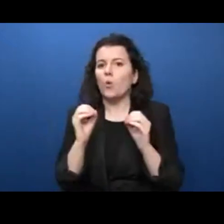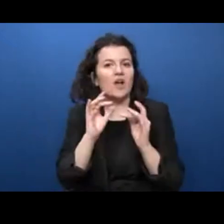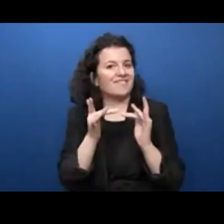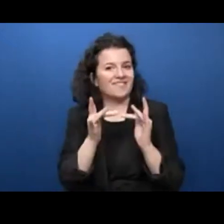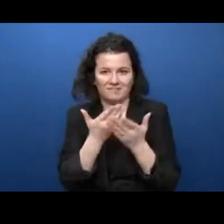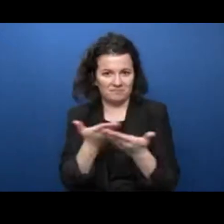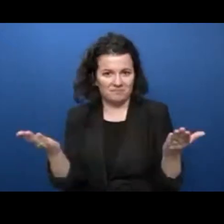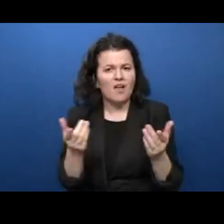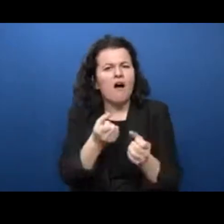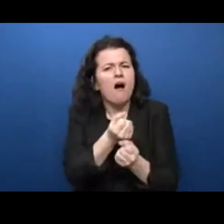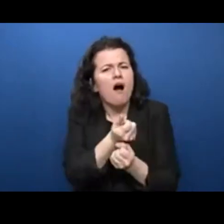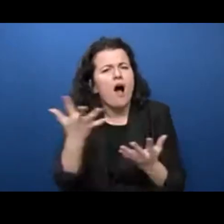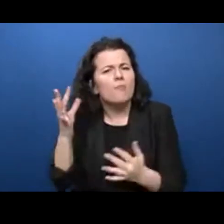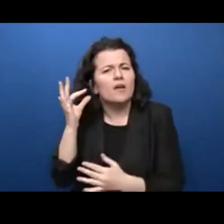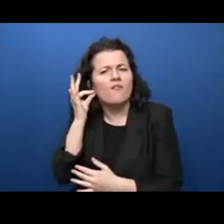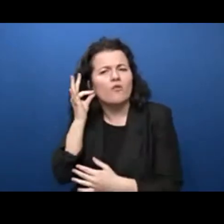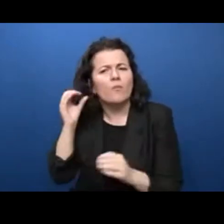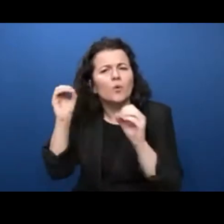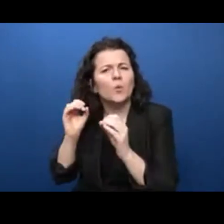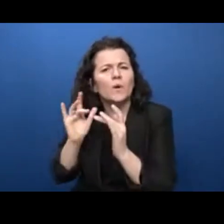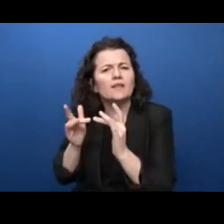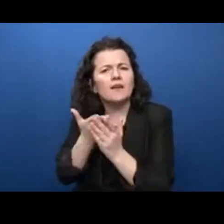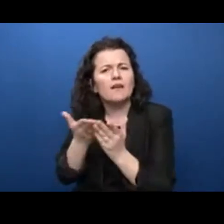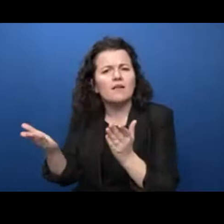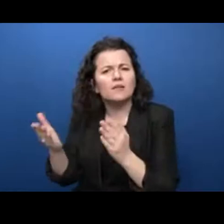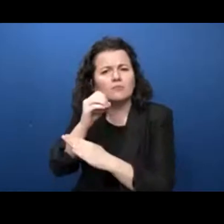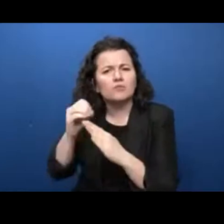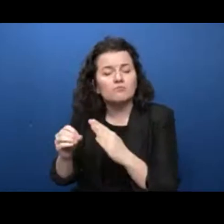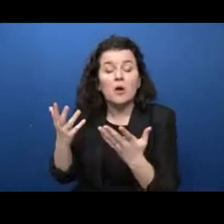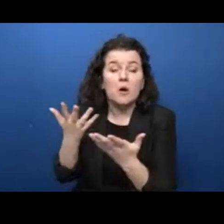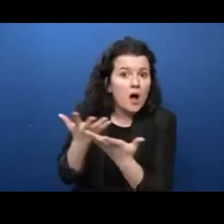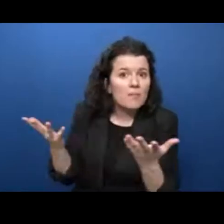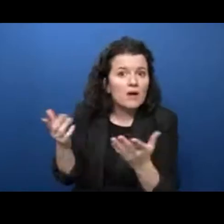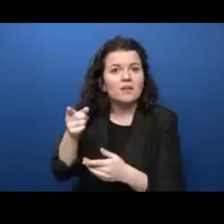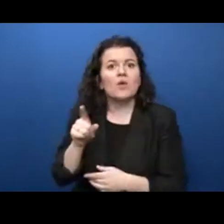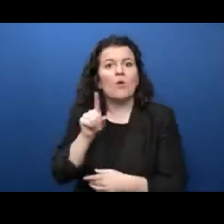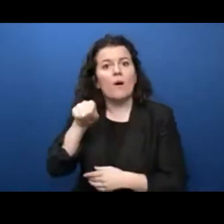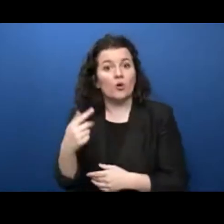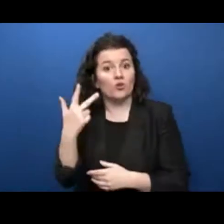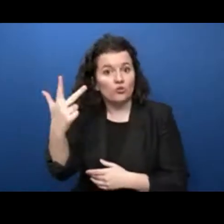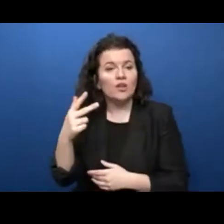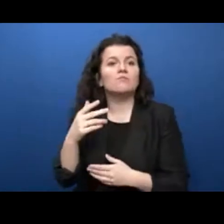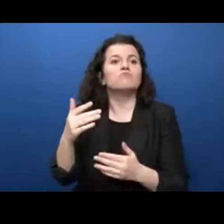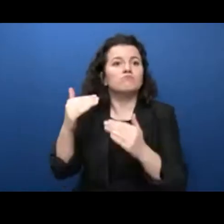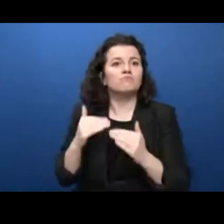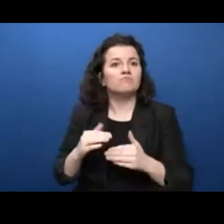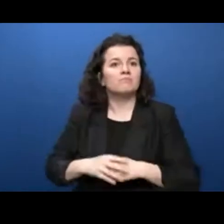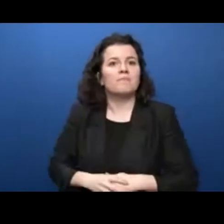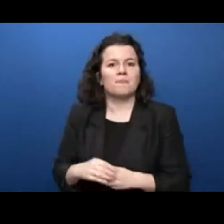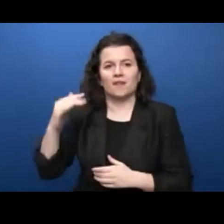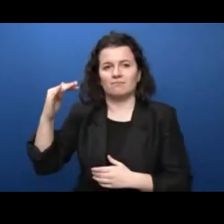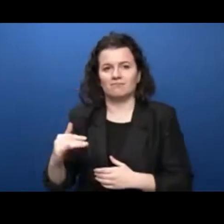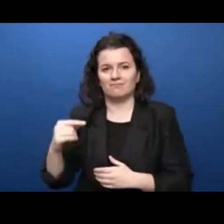you think are women? 1.3 billion, 1.8 billion, 2 billion, or 2.5 billion?